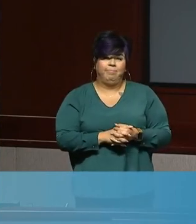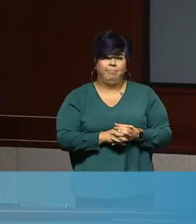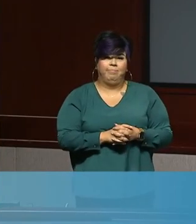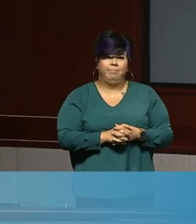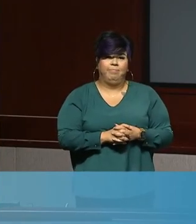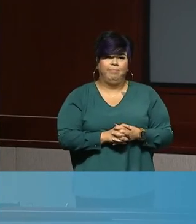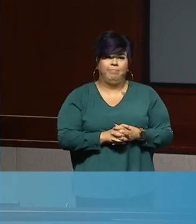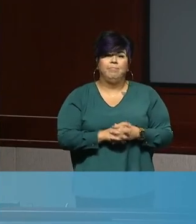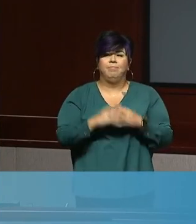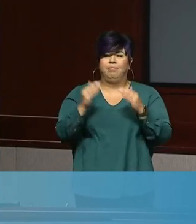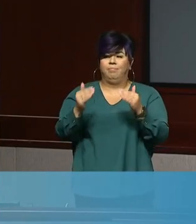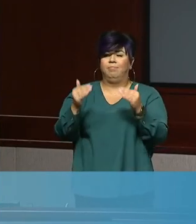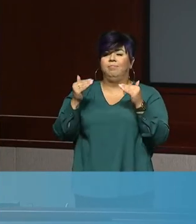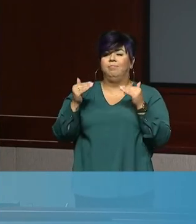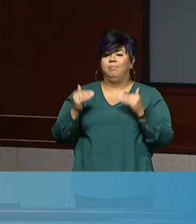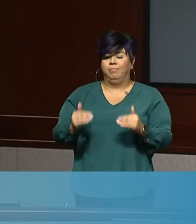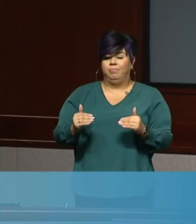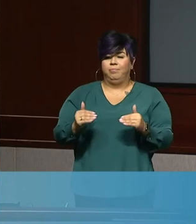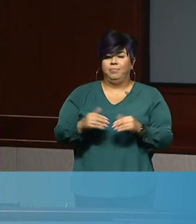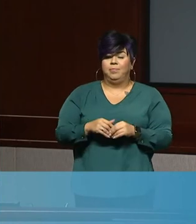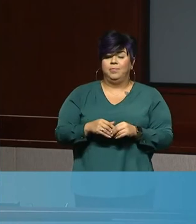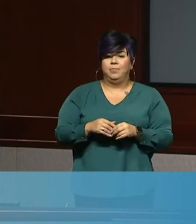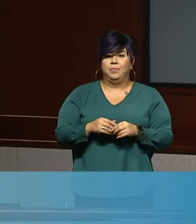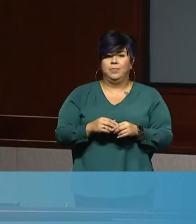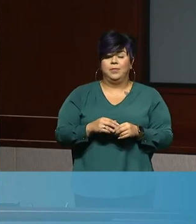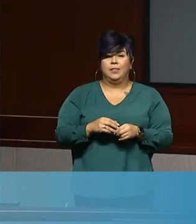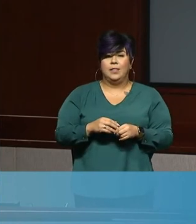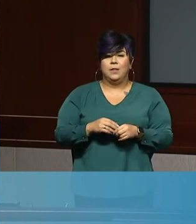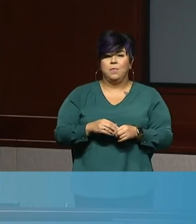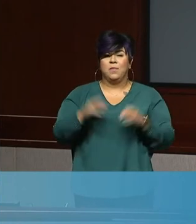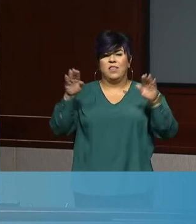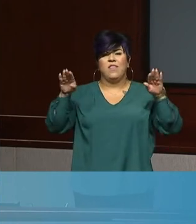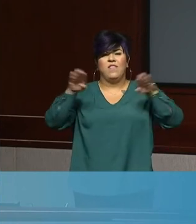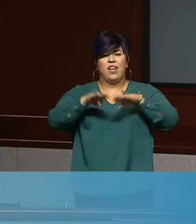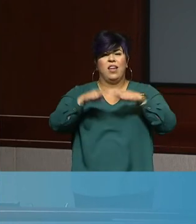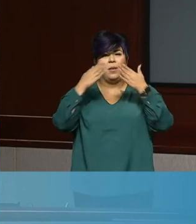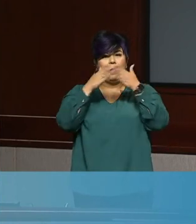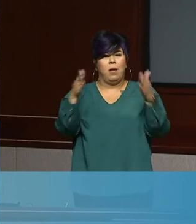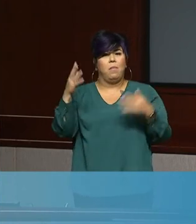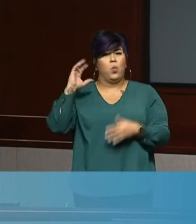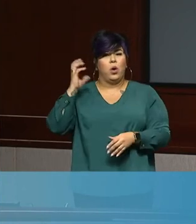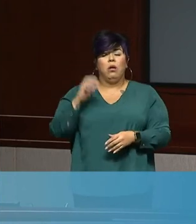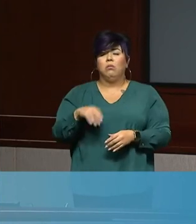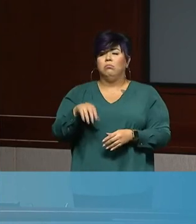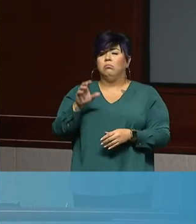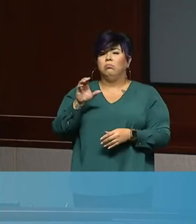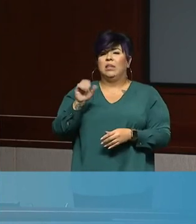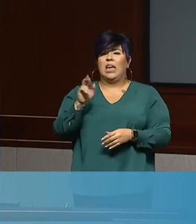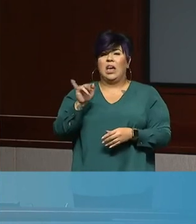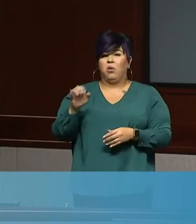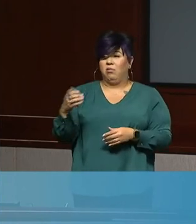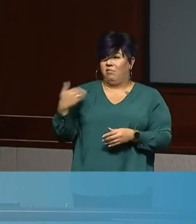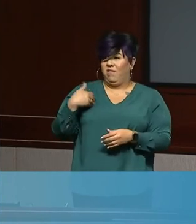All right. We're going to move on to, uh, Valley public radio again, Carrie, do you have any follow-up?